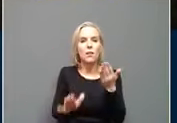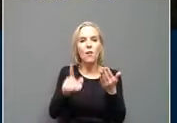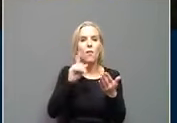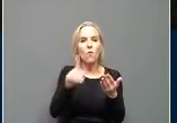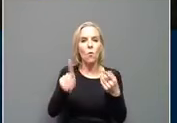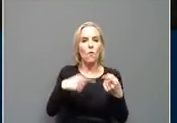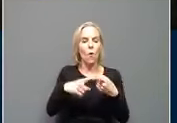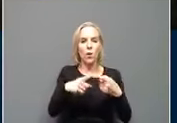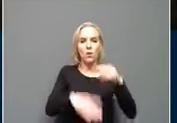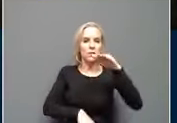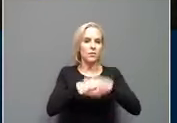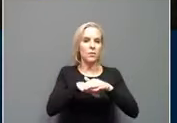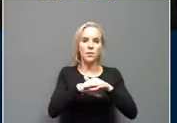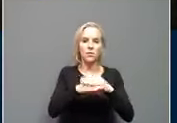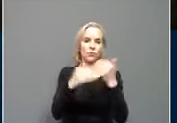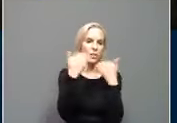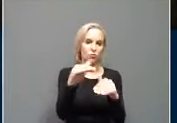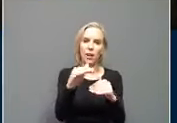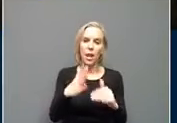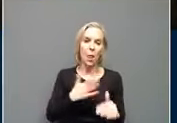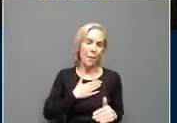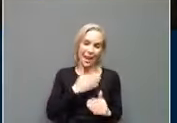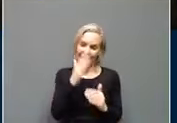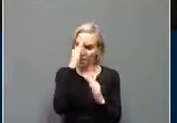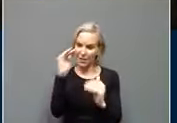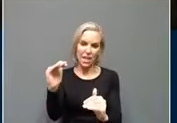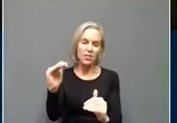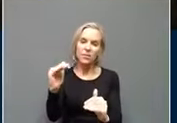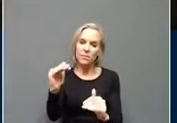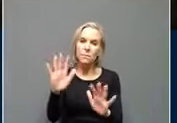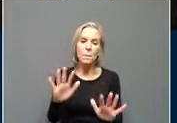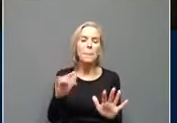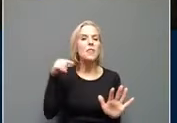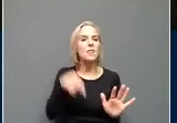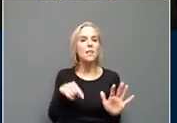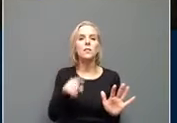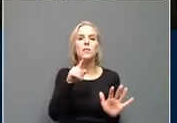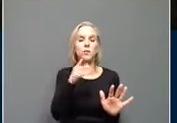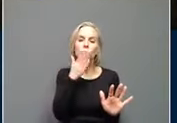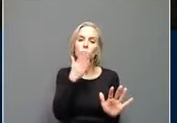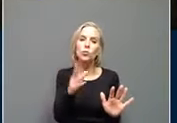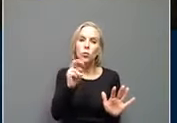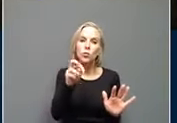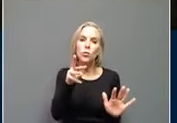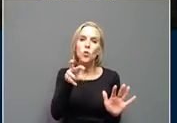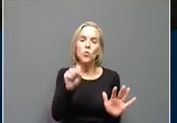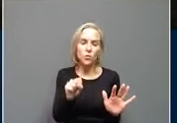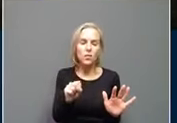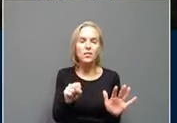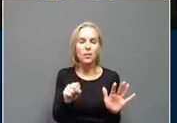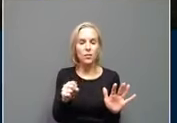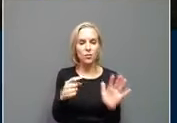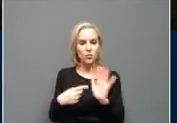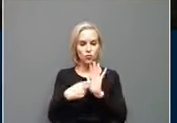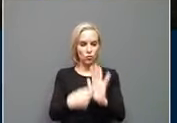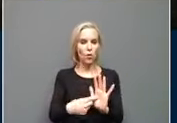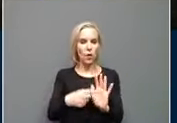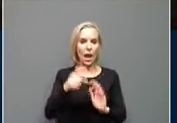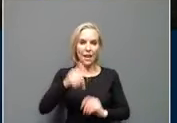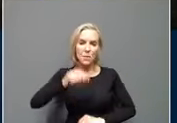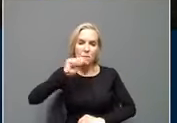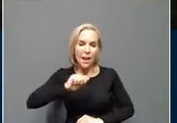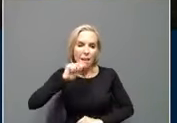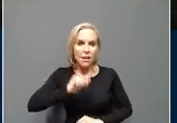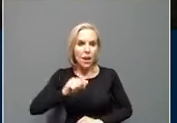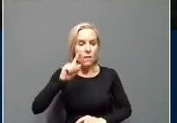That's actually my expectation. But this is good news. And, again, it shows we don't have to be patient for